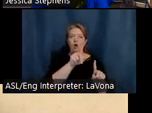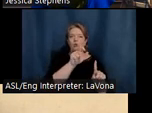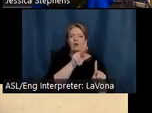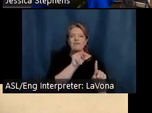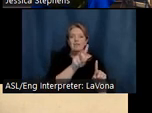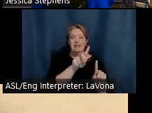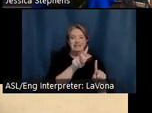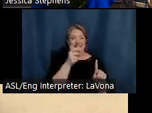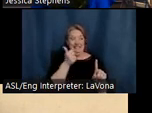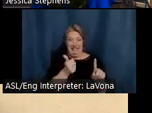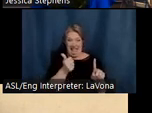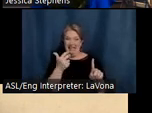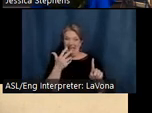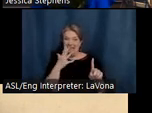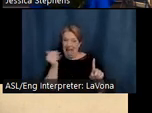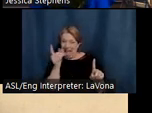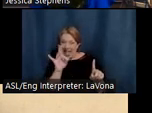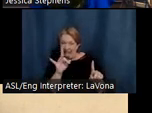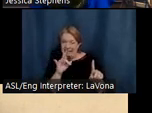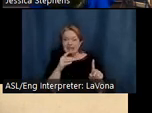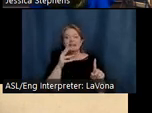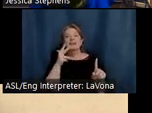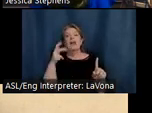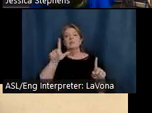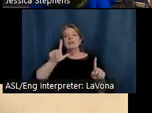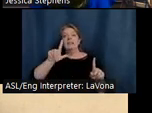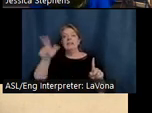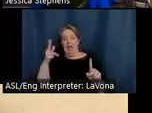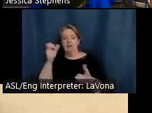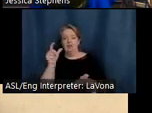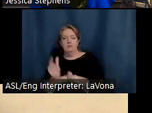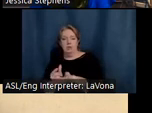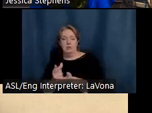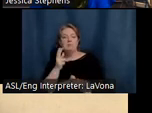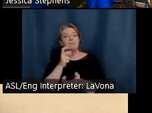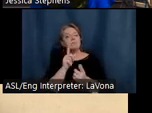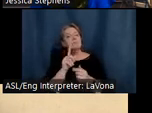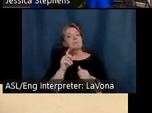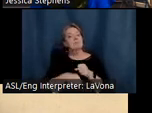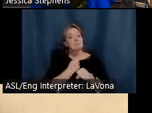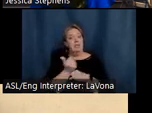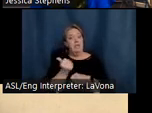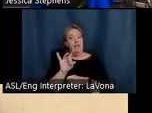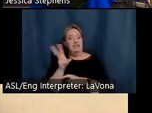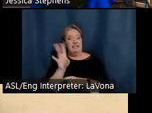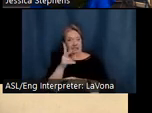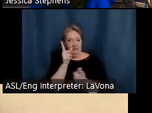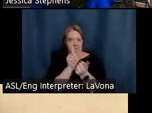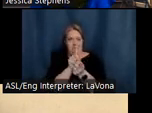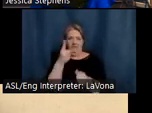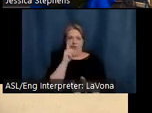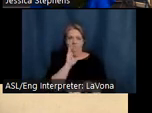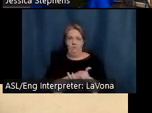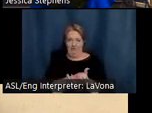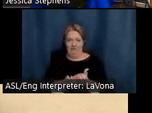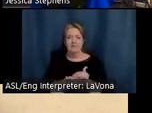later, he graduated. Steele met his first wife, Libby Lakin, in 1867 at the Waveland